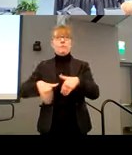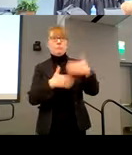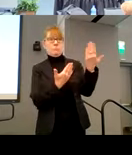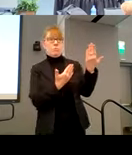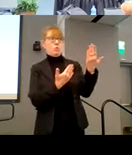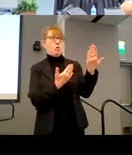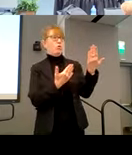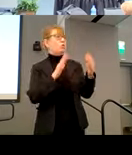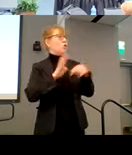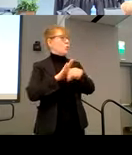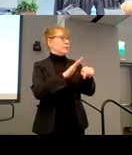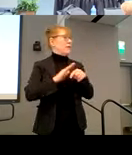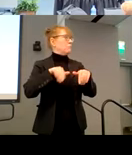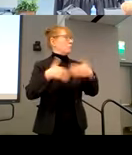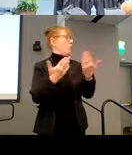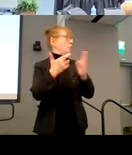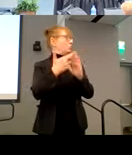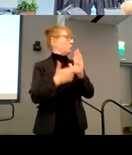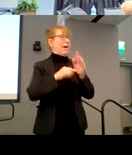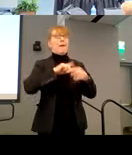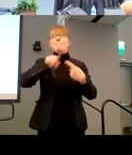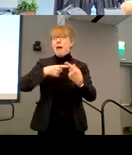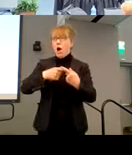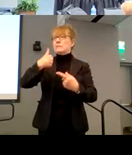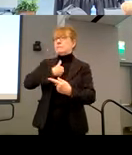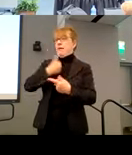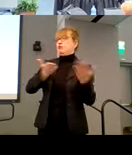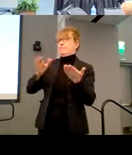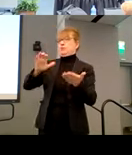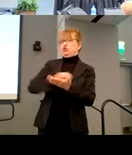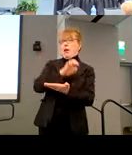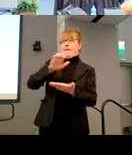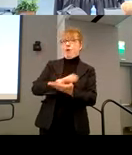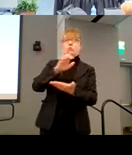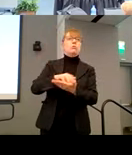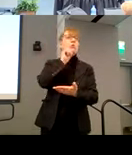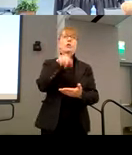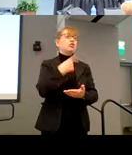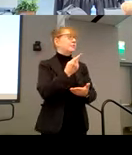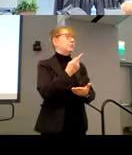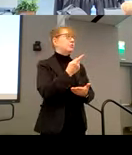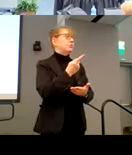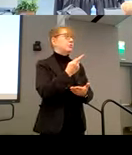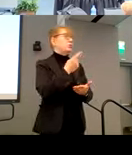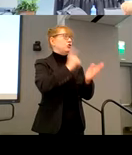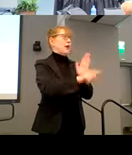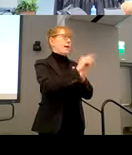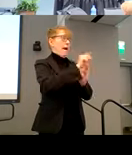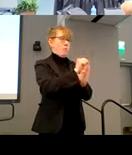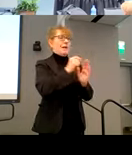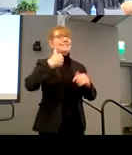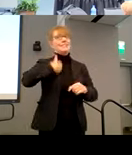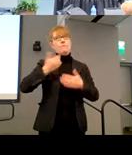out about self-service checkout. Not just checkout, self-service kiosks, all sorts of kiosks.